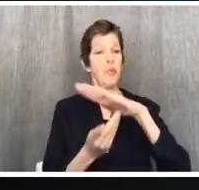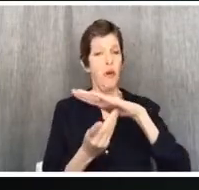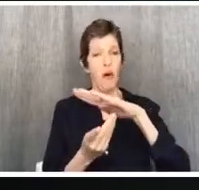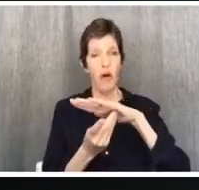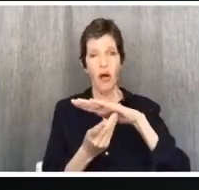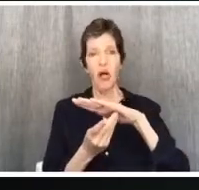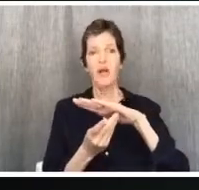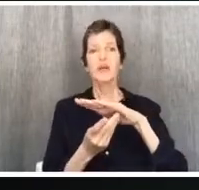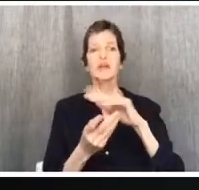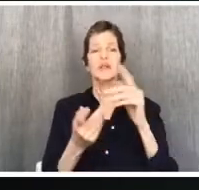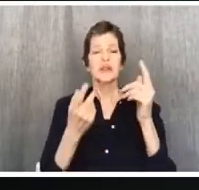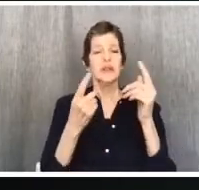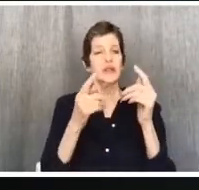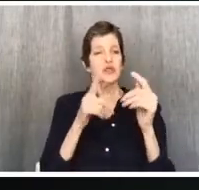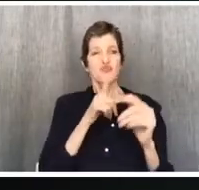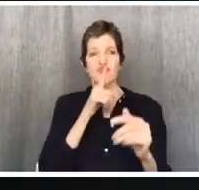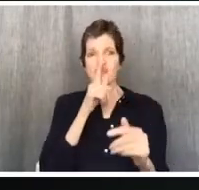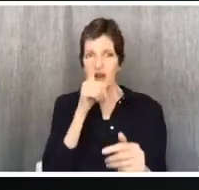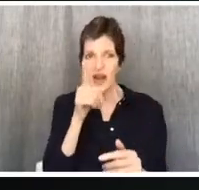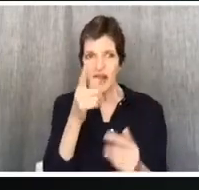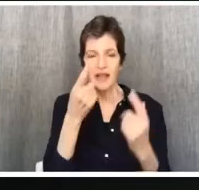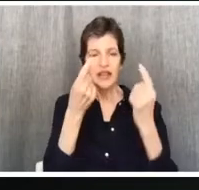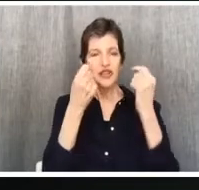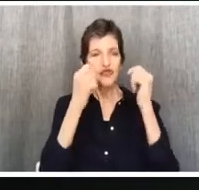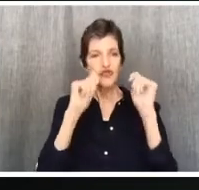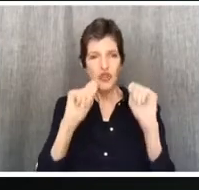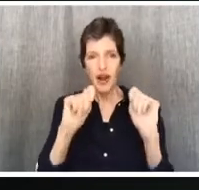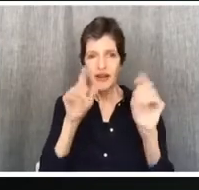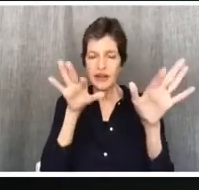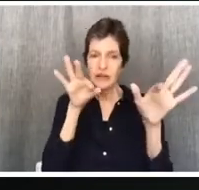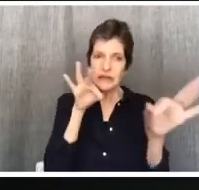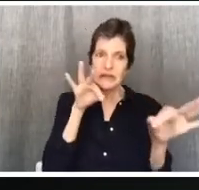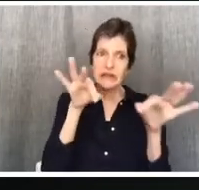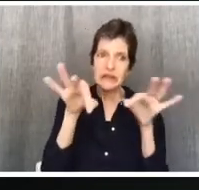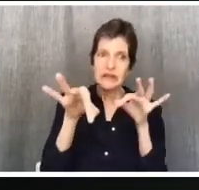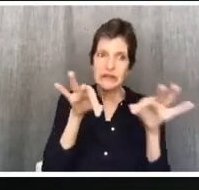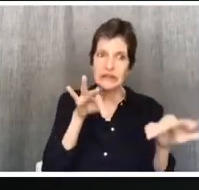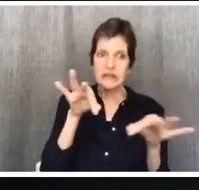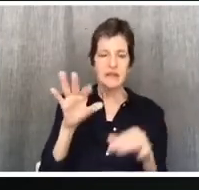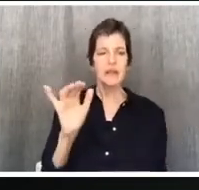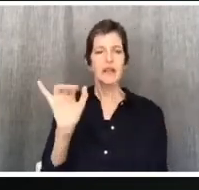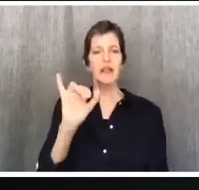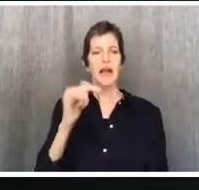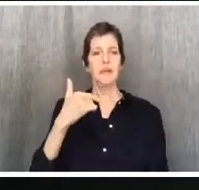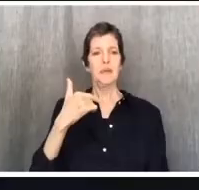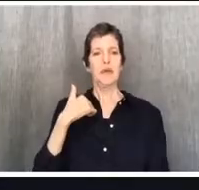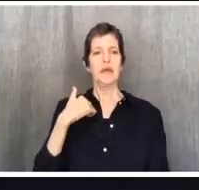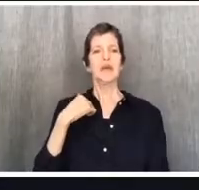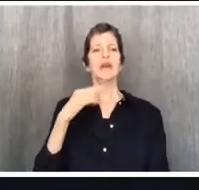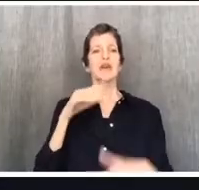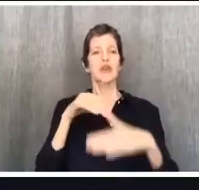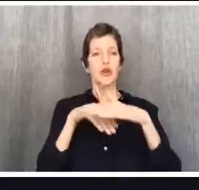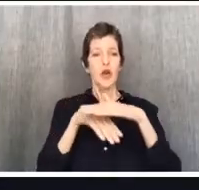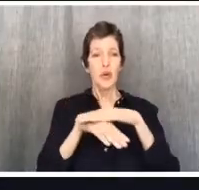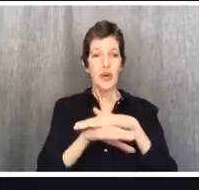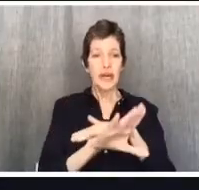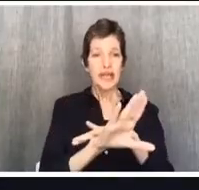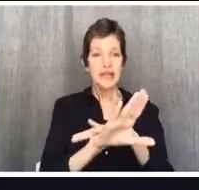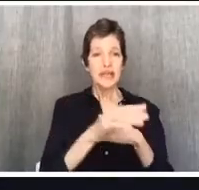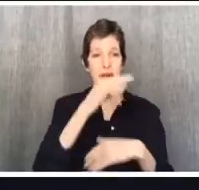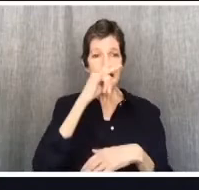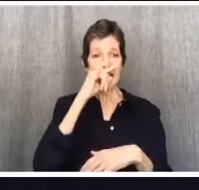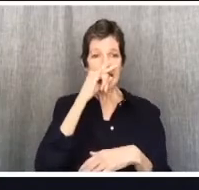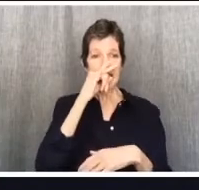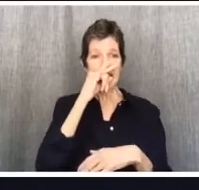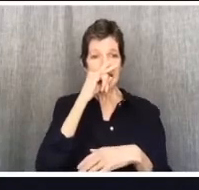very specific issues of those in dispute. It's like when I go into my kid's room, and I'm trying to figure out who had the action figure first, and I'm really, really in the weeds